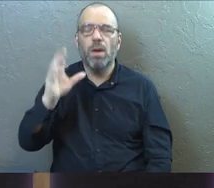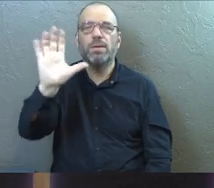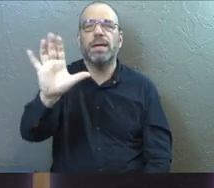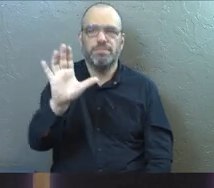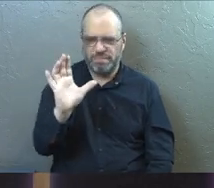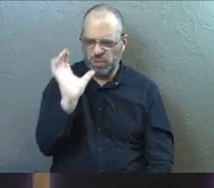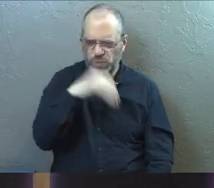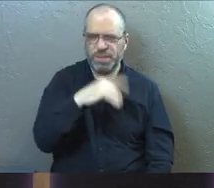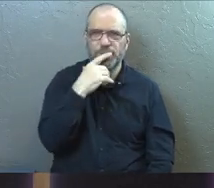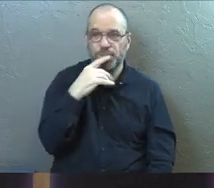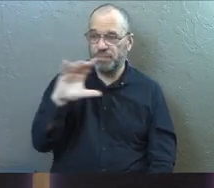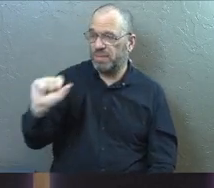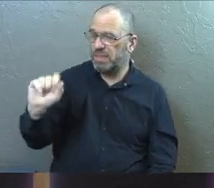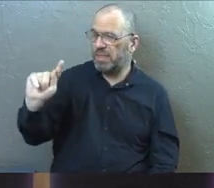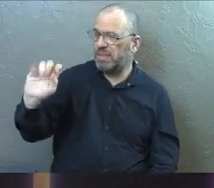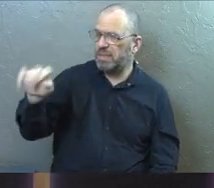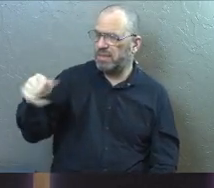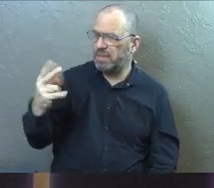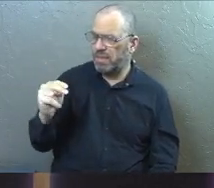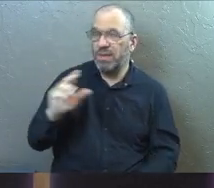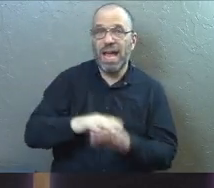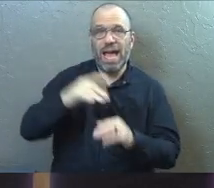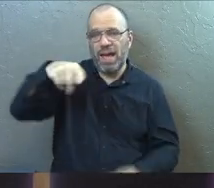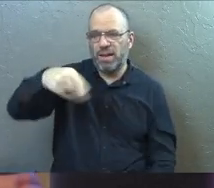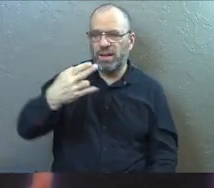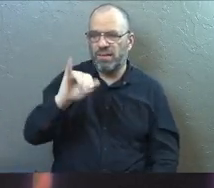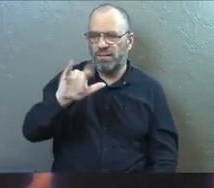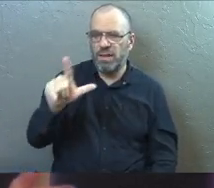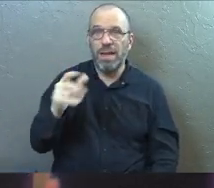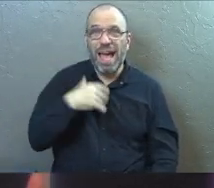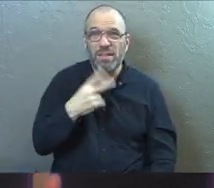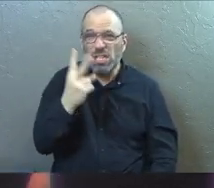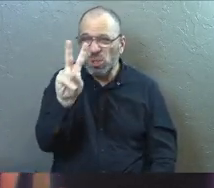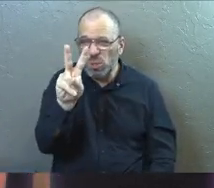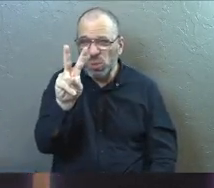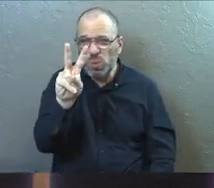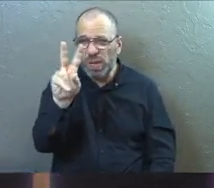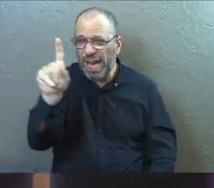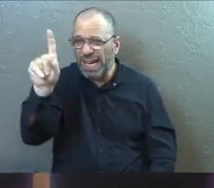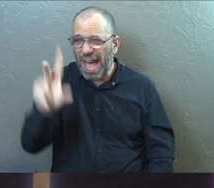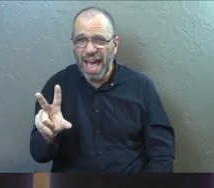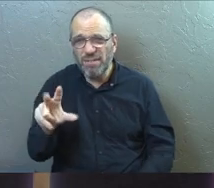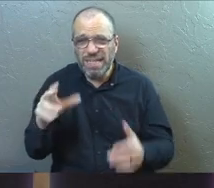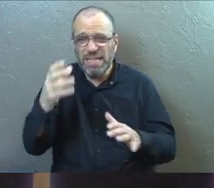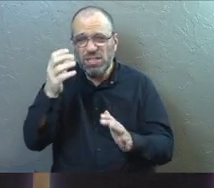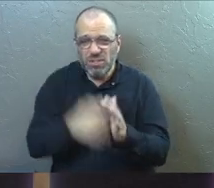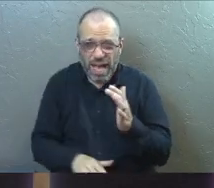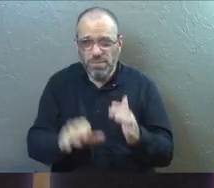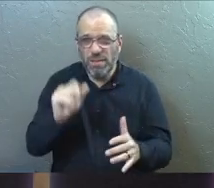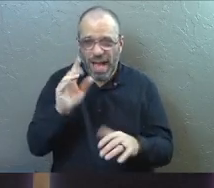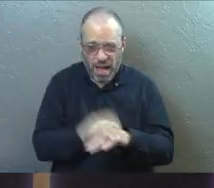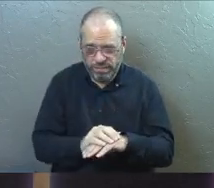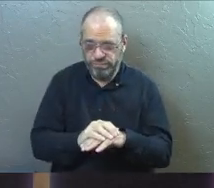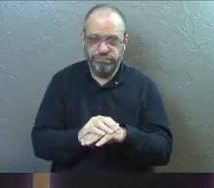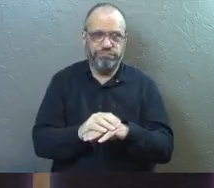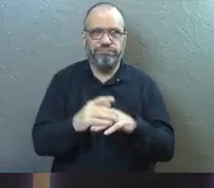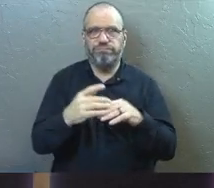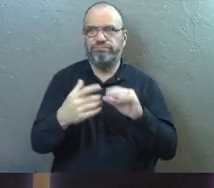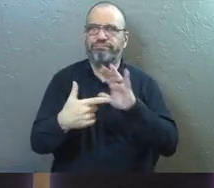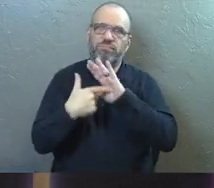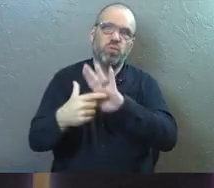Here's what's weird. Stephen and Philip who get two and a half chapters, full chapters in the book of Acts of airtime.